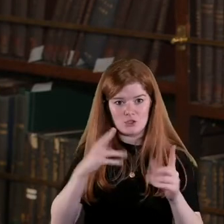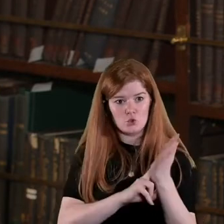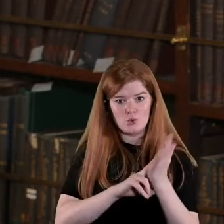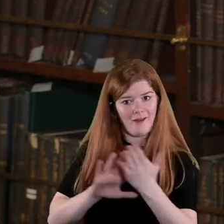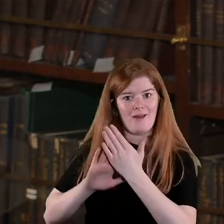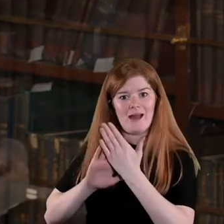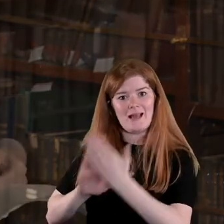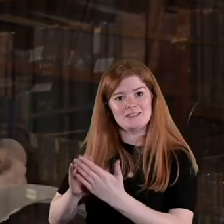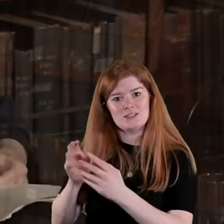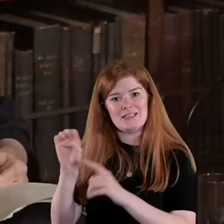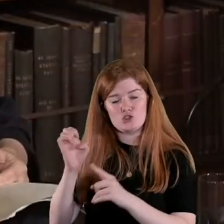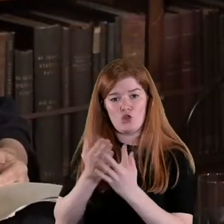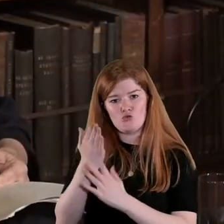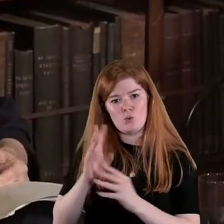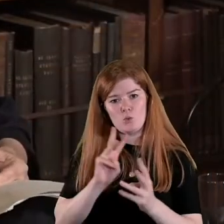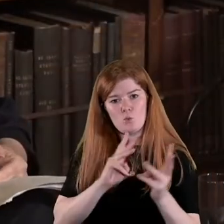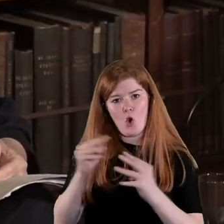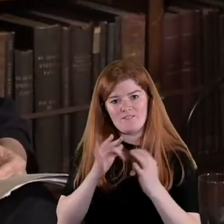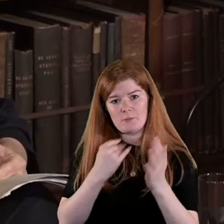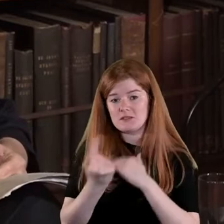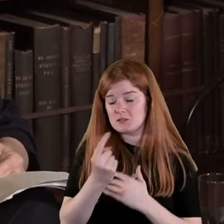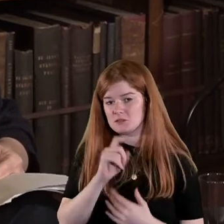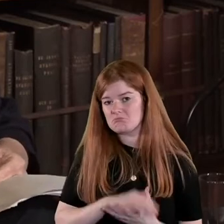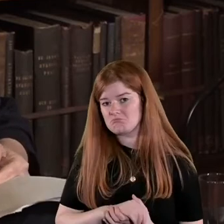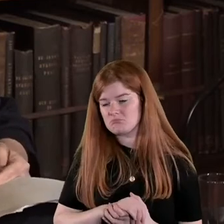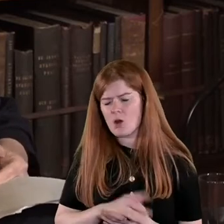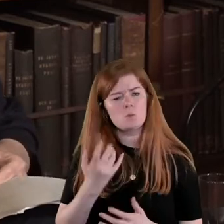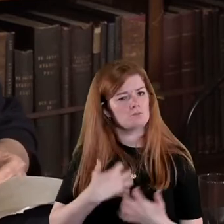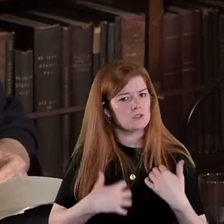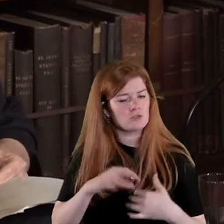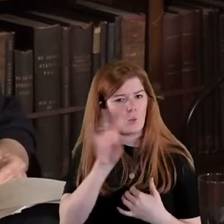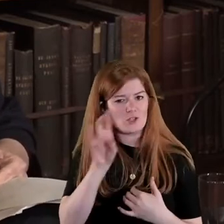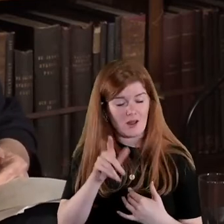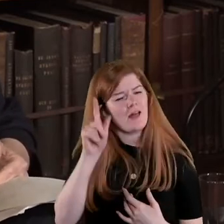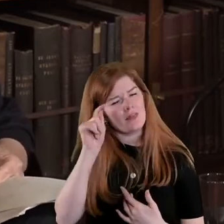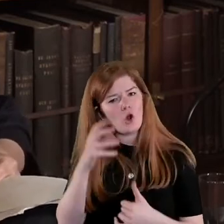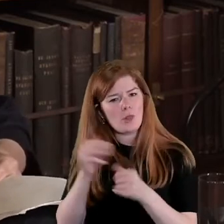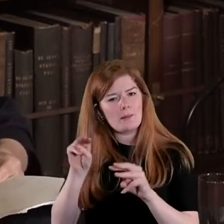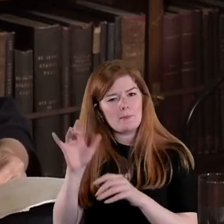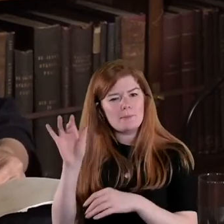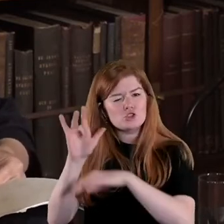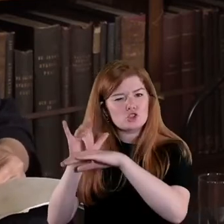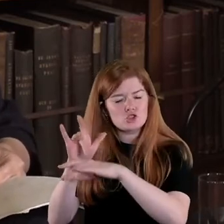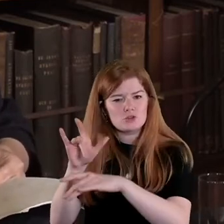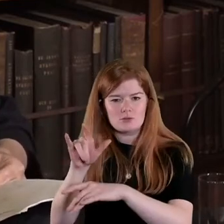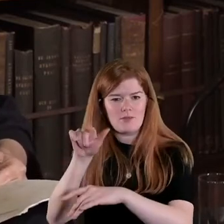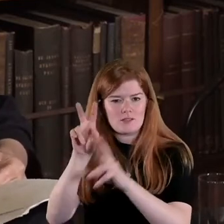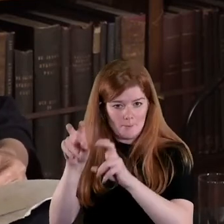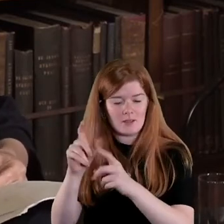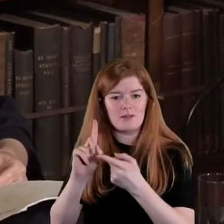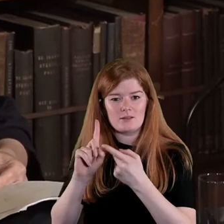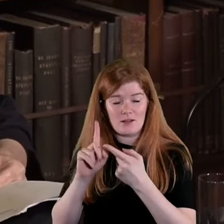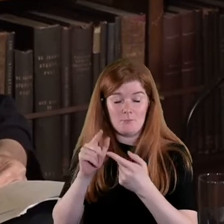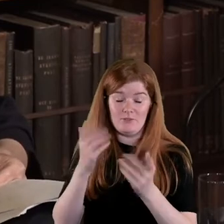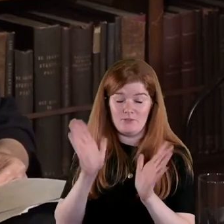independence it it's an interesting question I think others have slightly touched on that or looked at it again I had